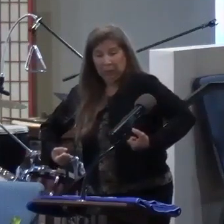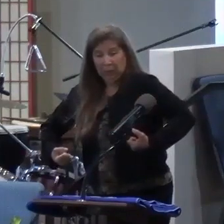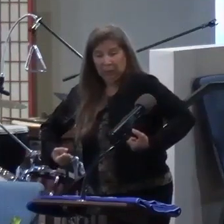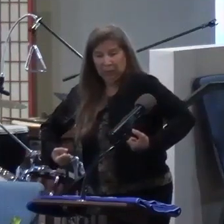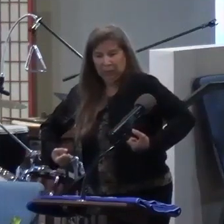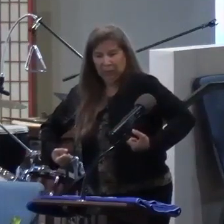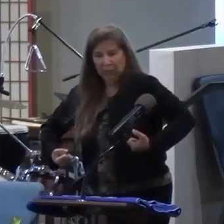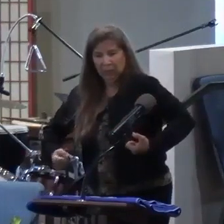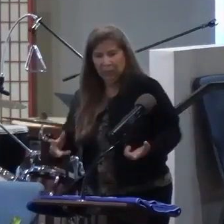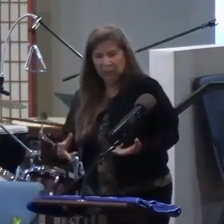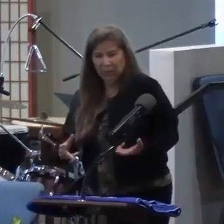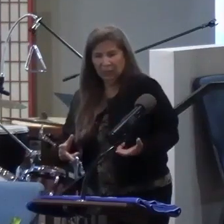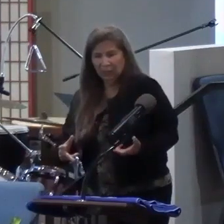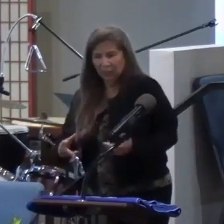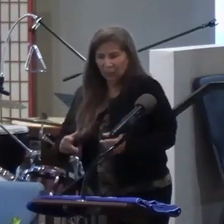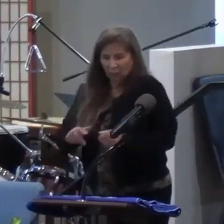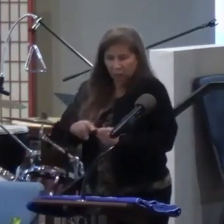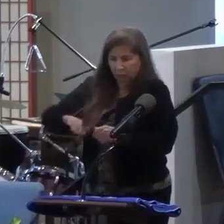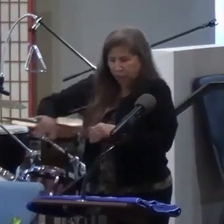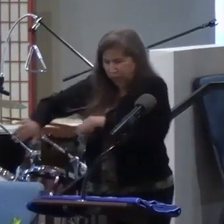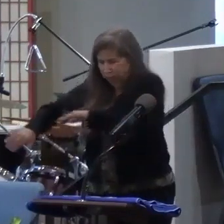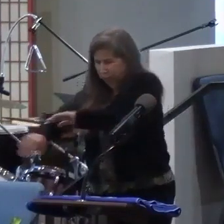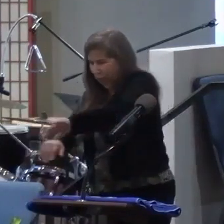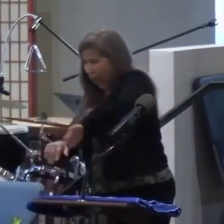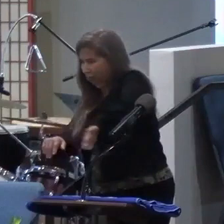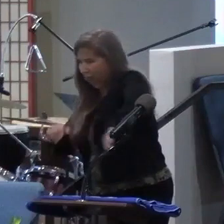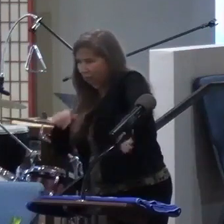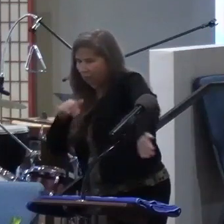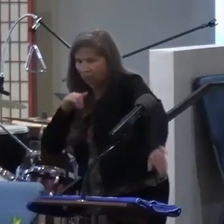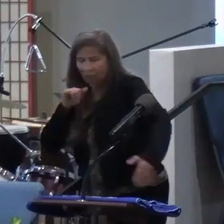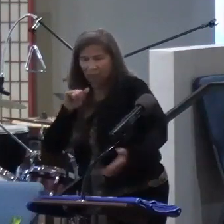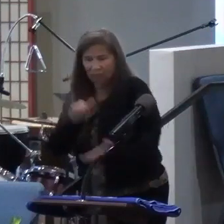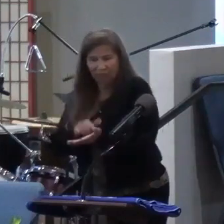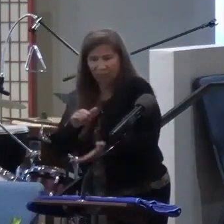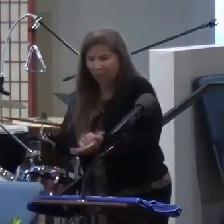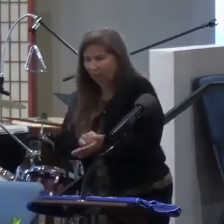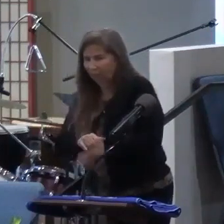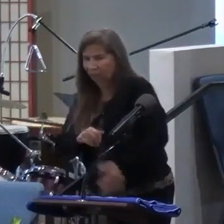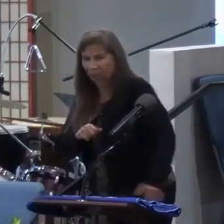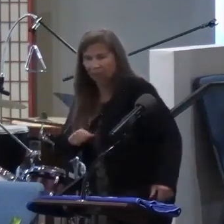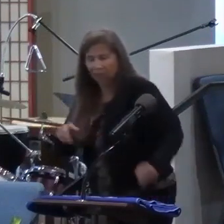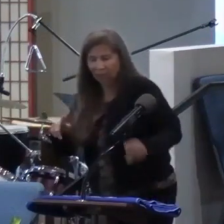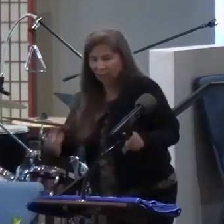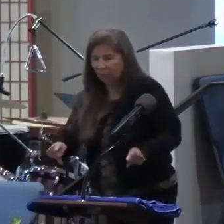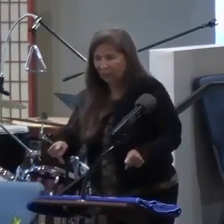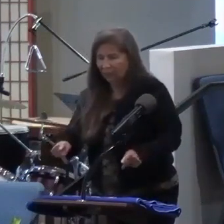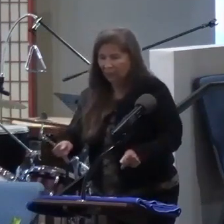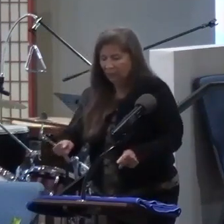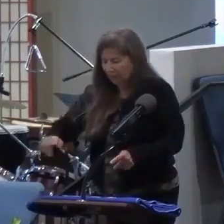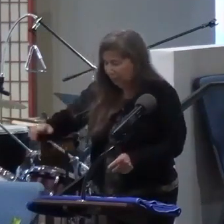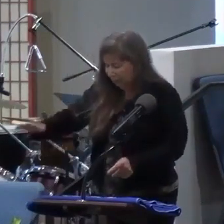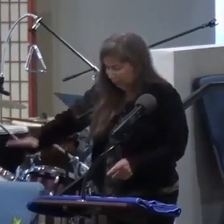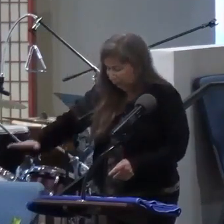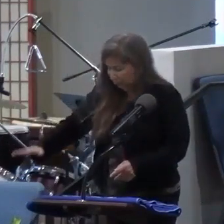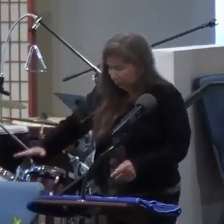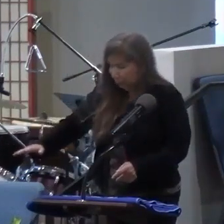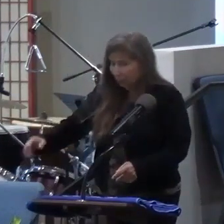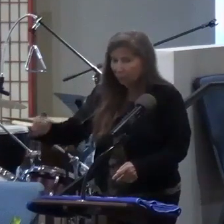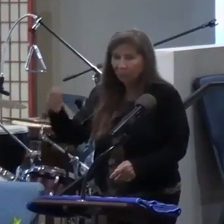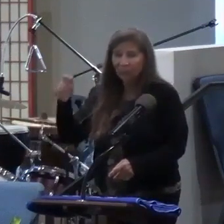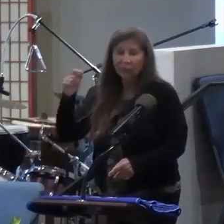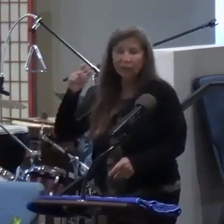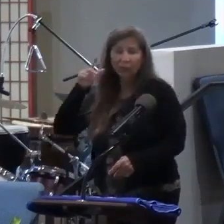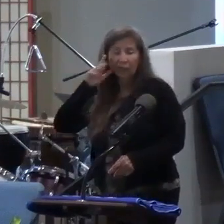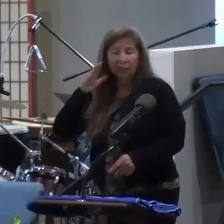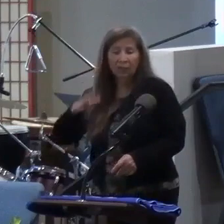aggressive. And you have to work your way through it. It's almost impossible. Can you imagine this feeble woman, this woman who has almost no strength left in her body,